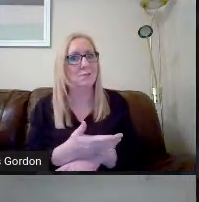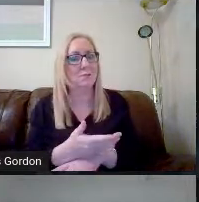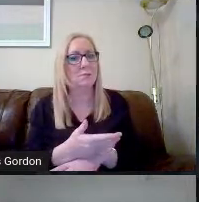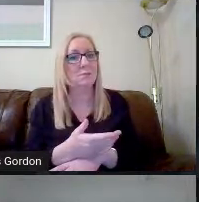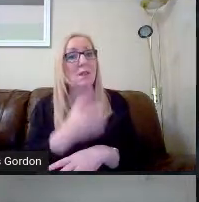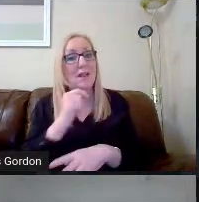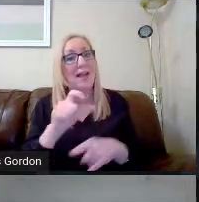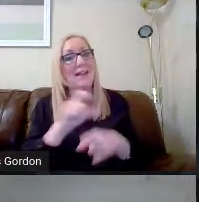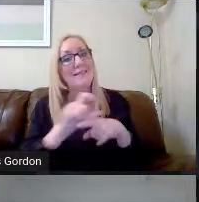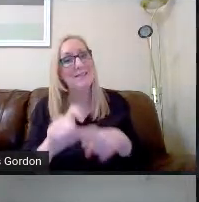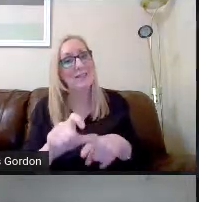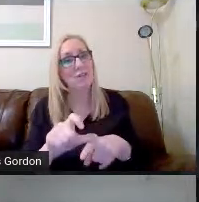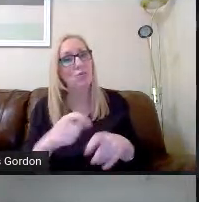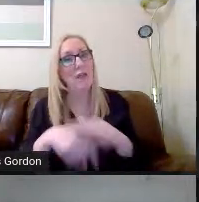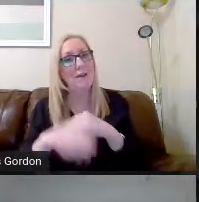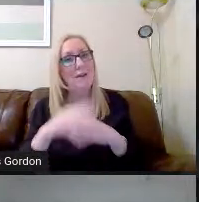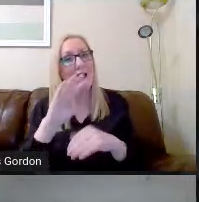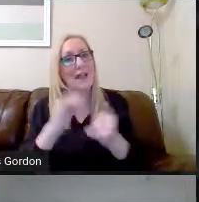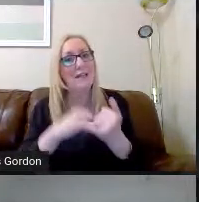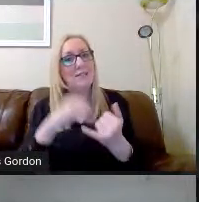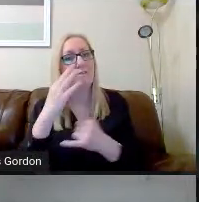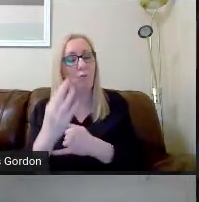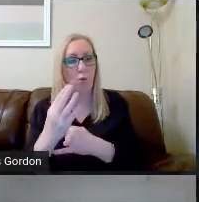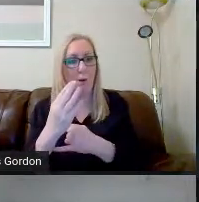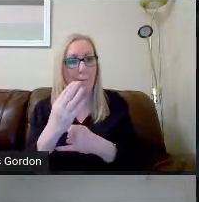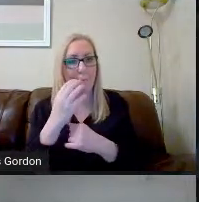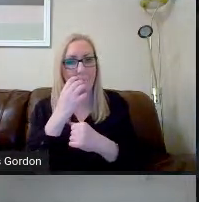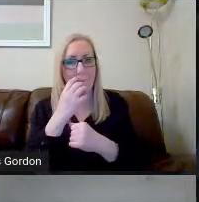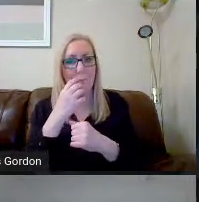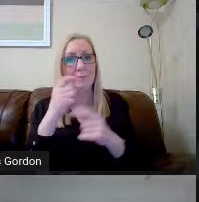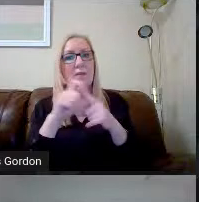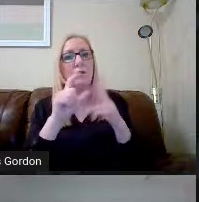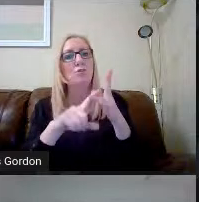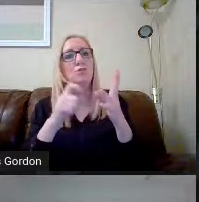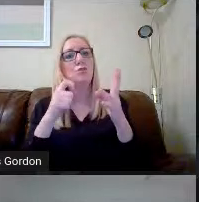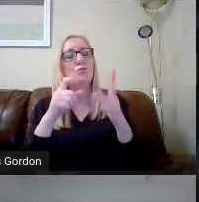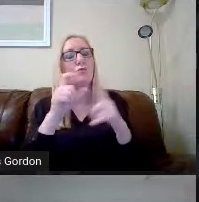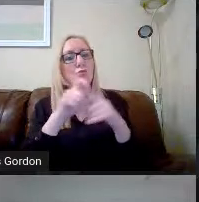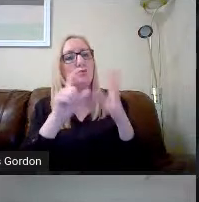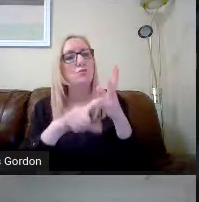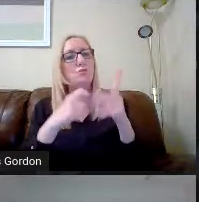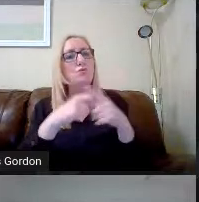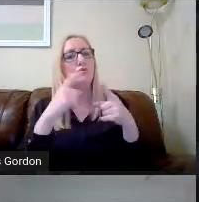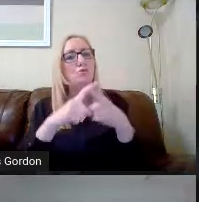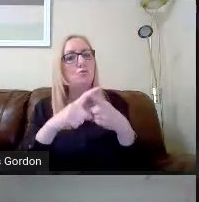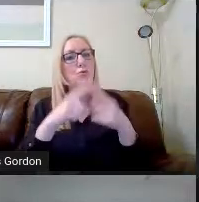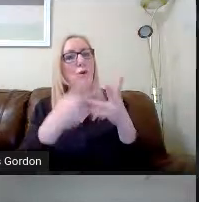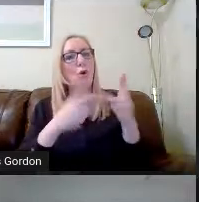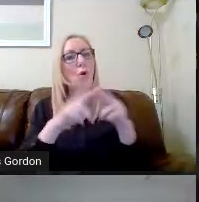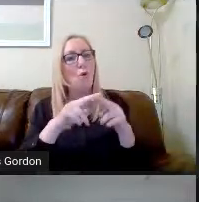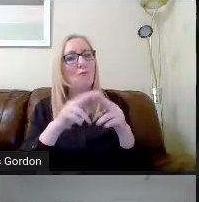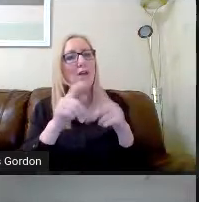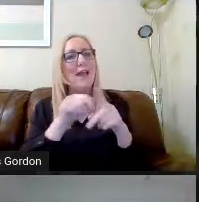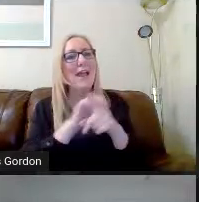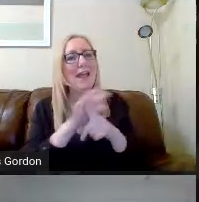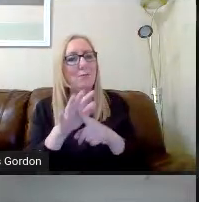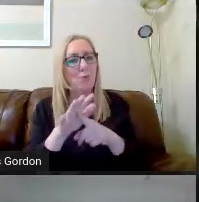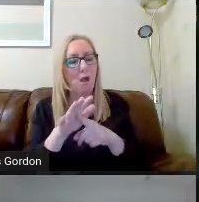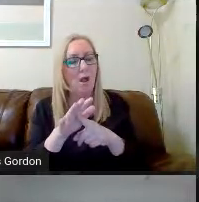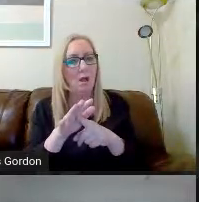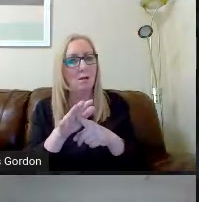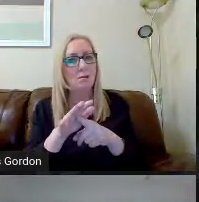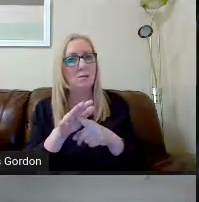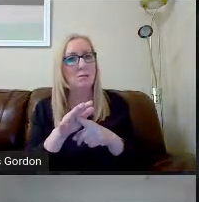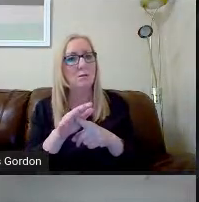continue into fourth year with that. Duke of Edinburgh is something I'm sure you've heard of. The Duke of Edinburgh